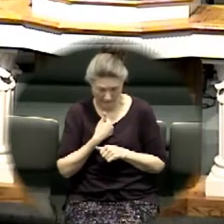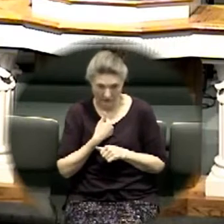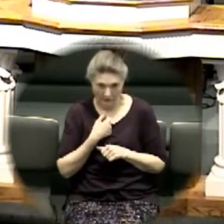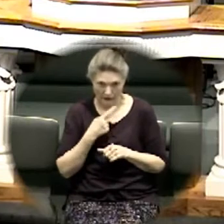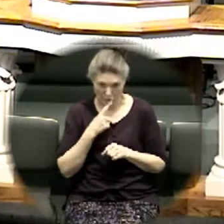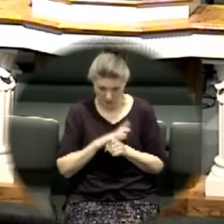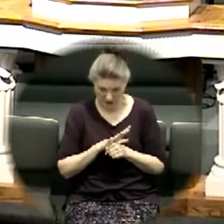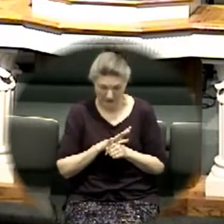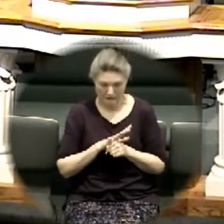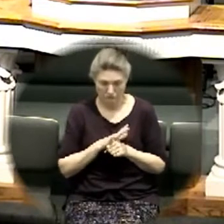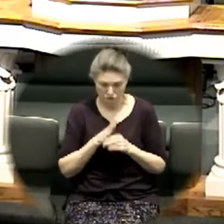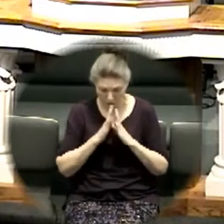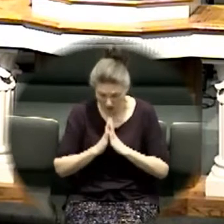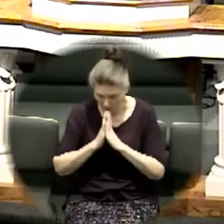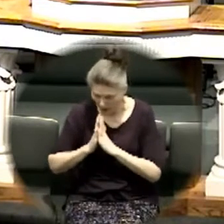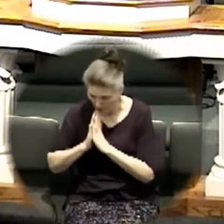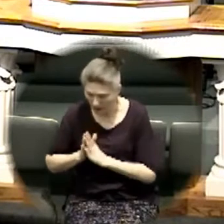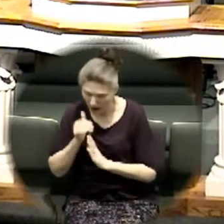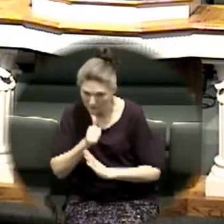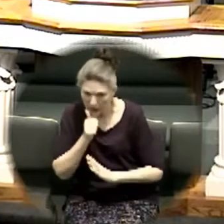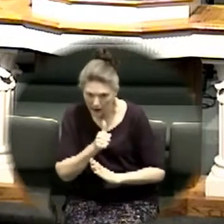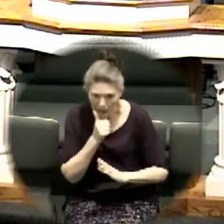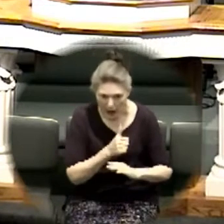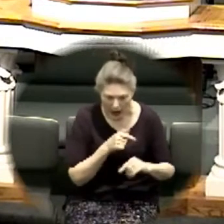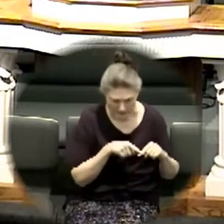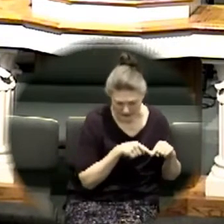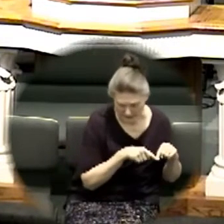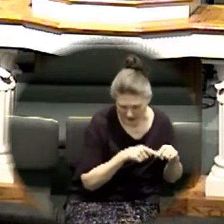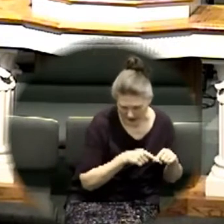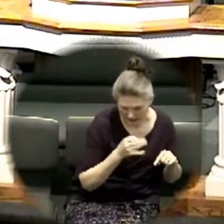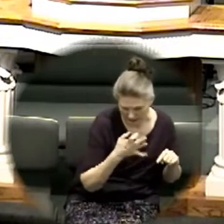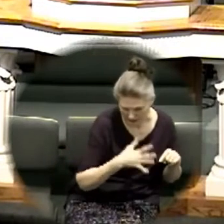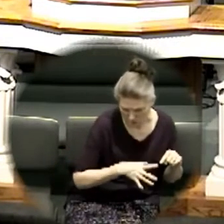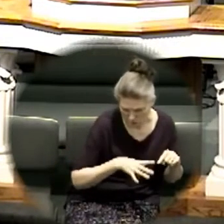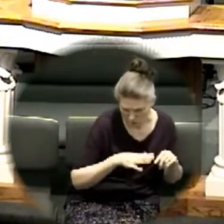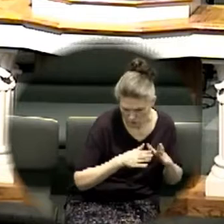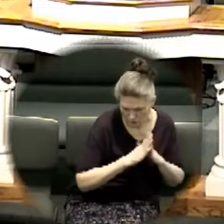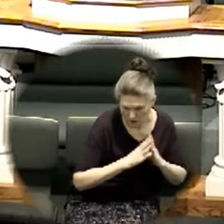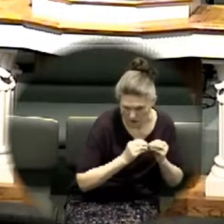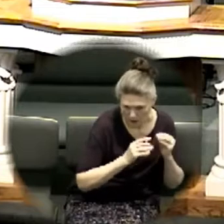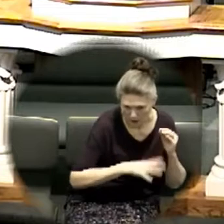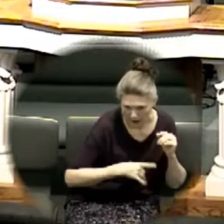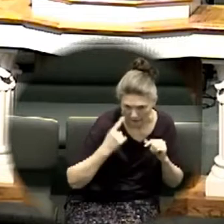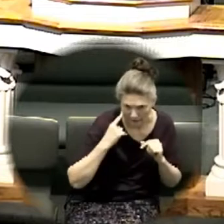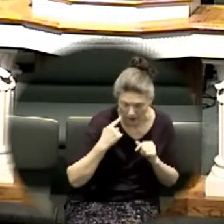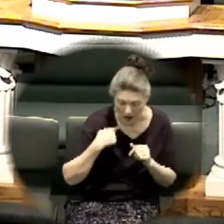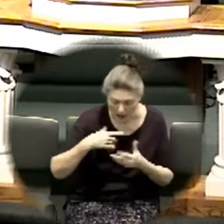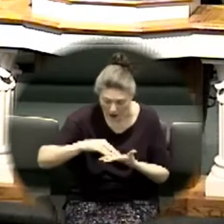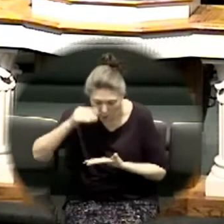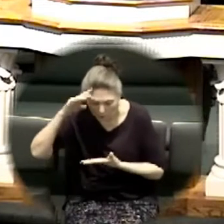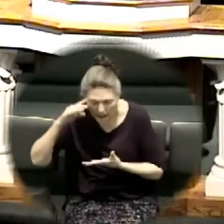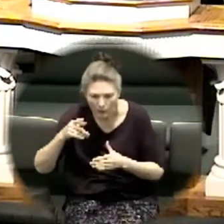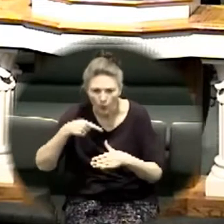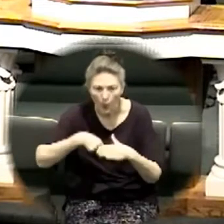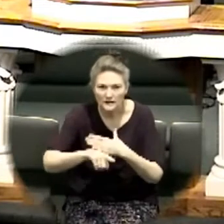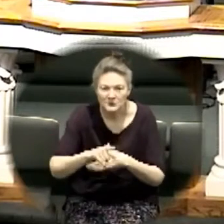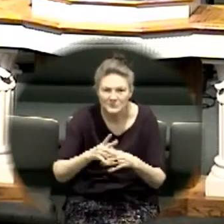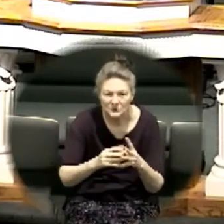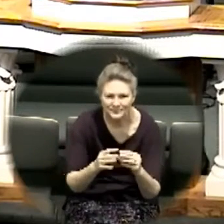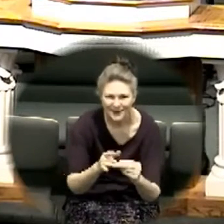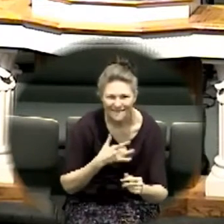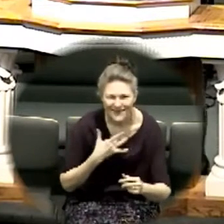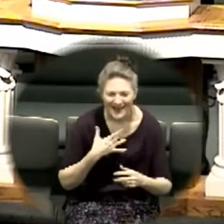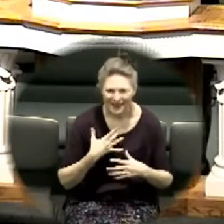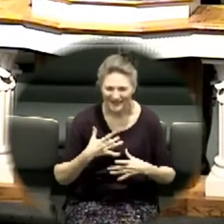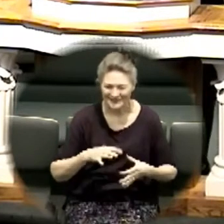i learned that i was leaning on pastor's prayer more than i thought i would i learned that i would walk into the service and feel